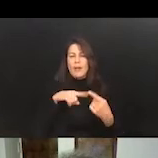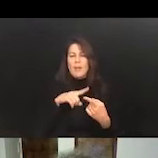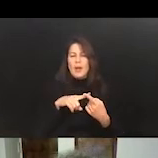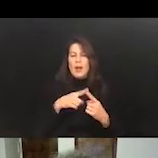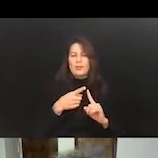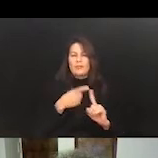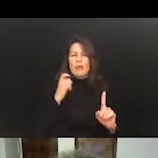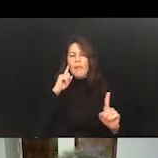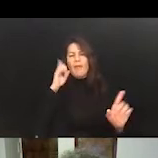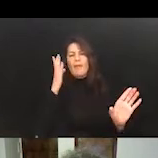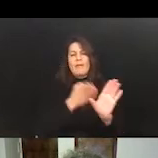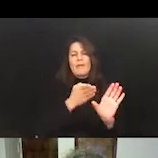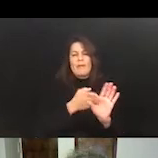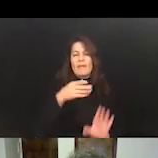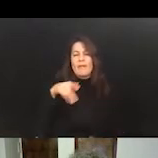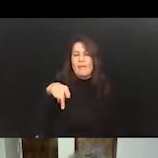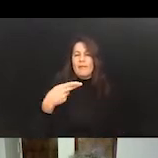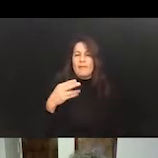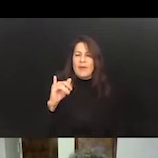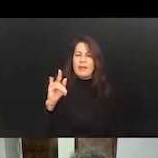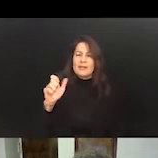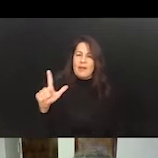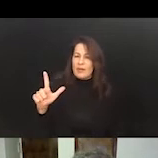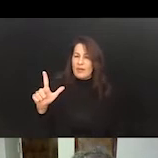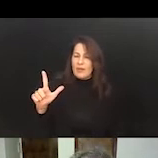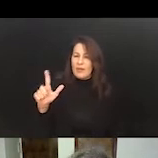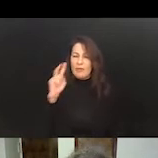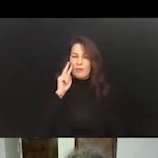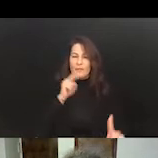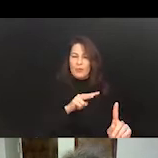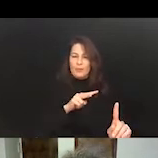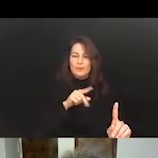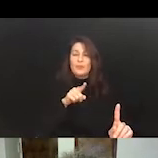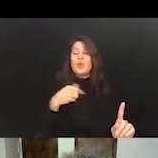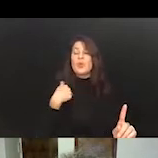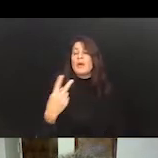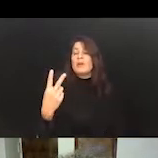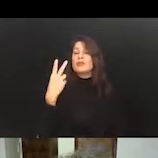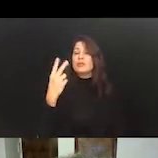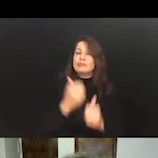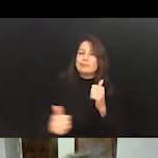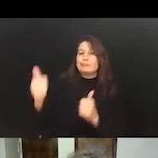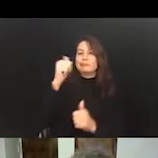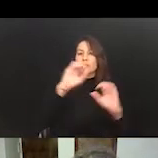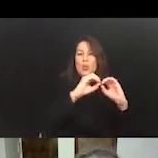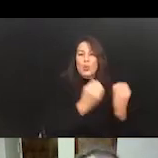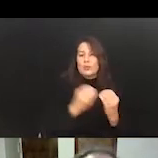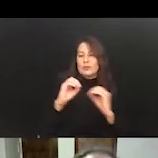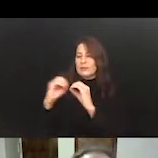philosophical viewpoint. So you have two major organizations in the past,